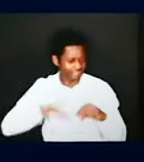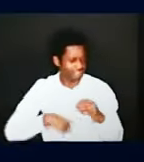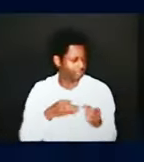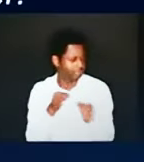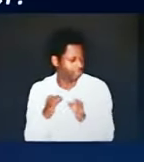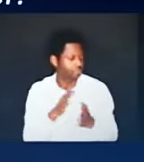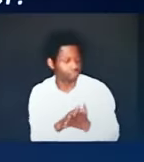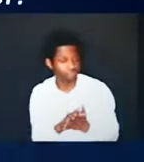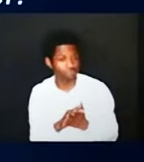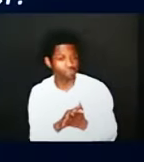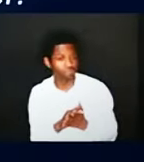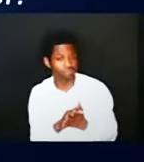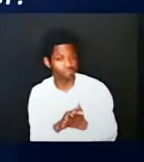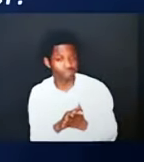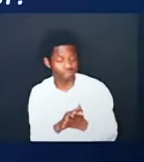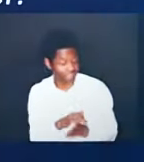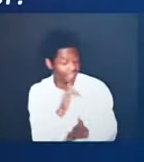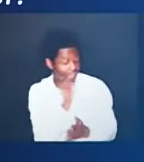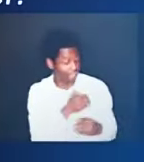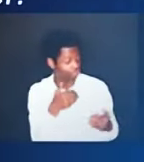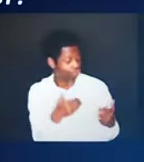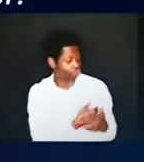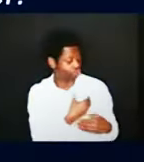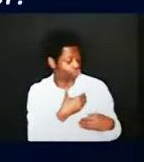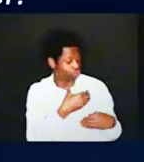his circumcision is by the spirit